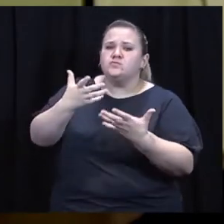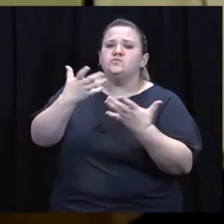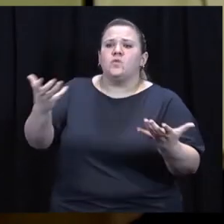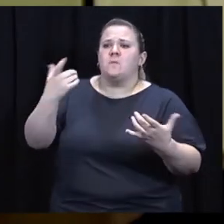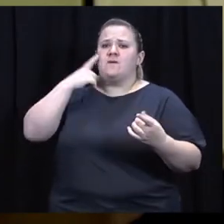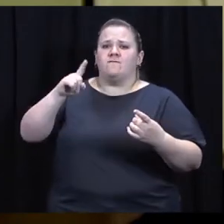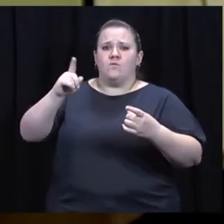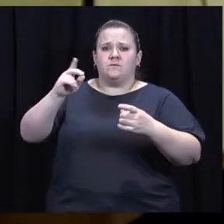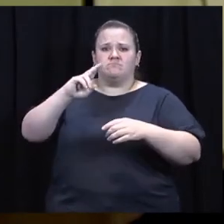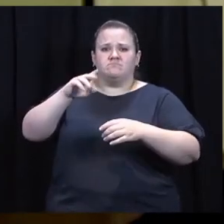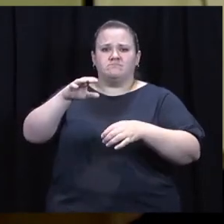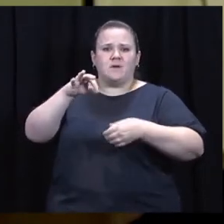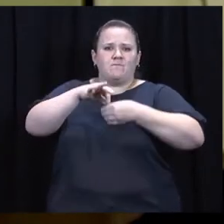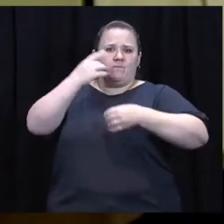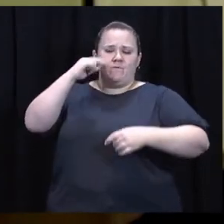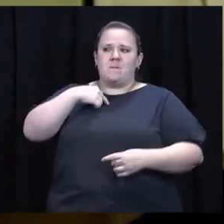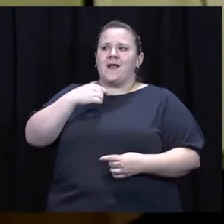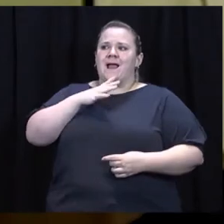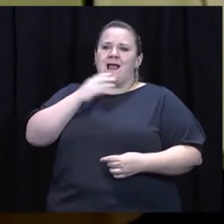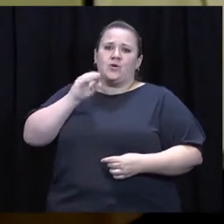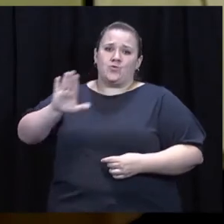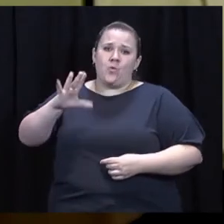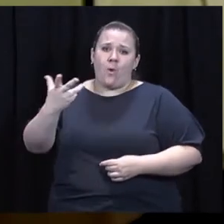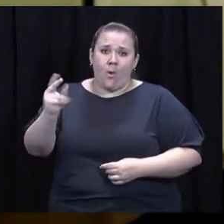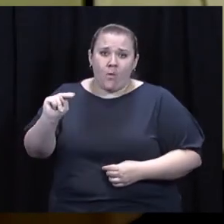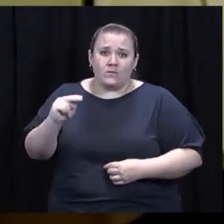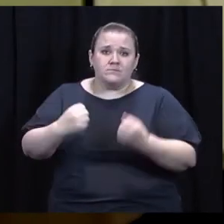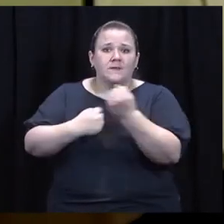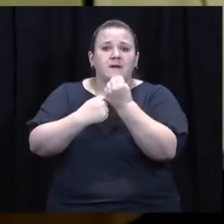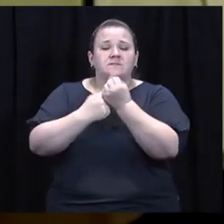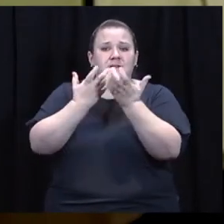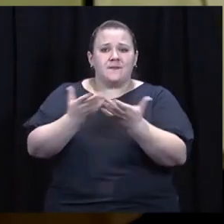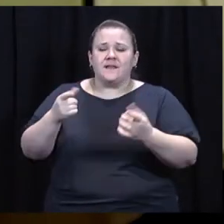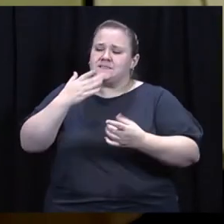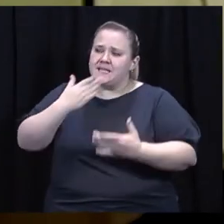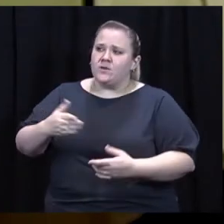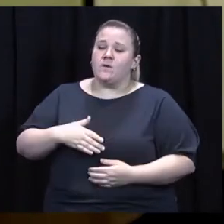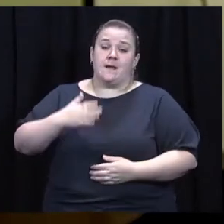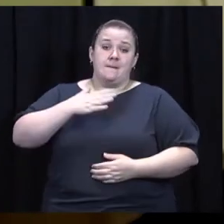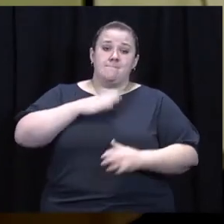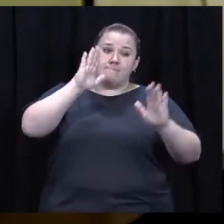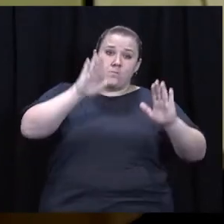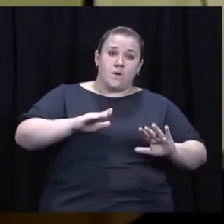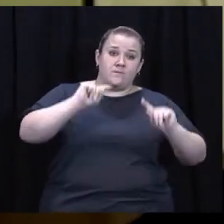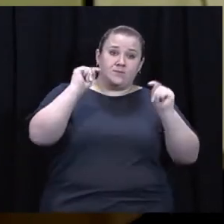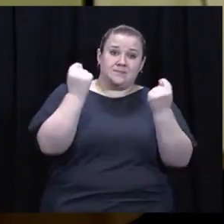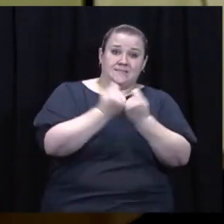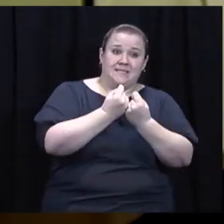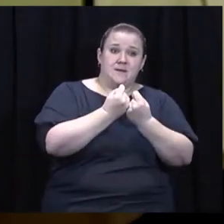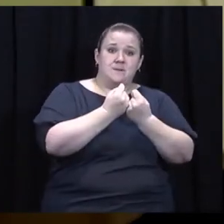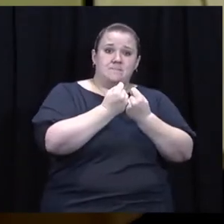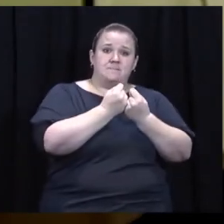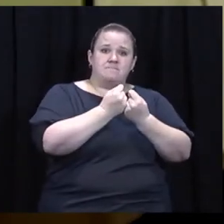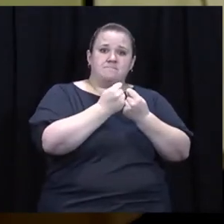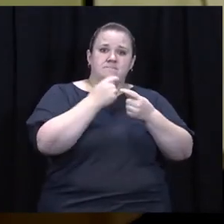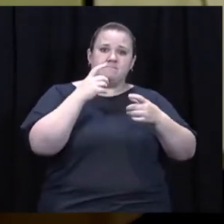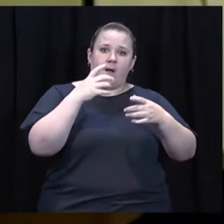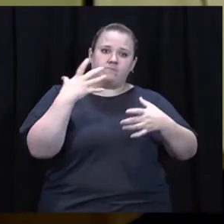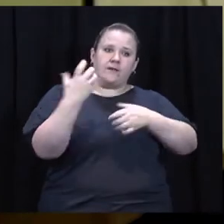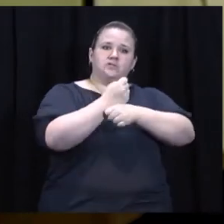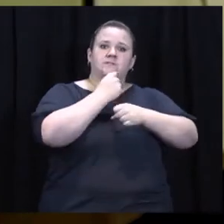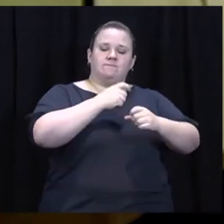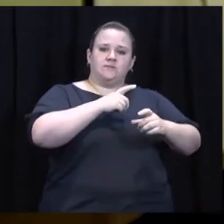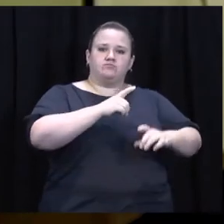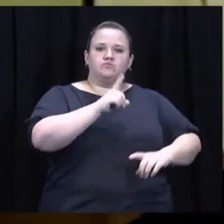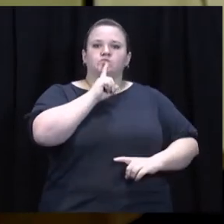for nominating me and truly inspiring me through your own advocacy efforts. You're so dear to me. My outstanding team at Achieving True